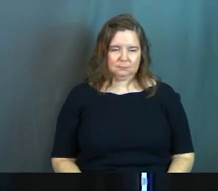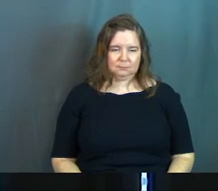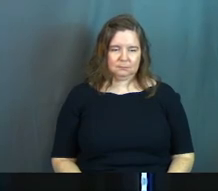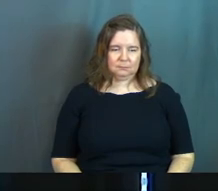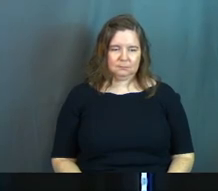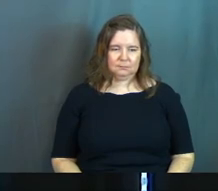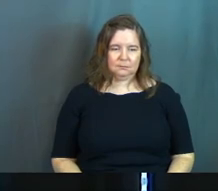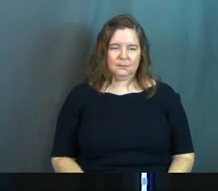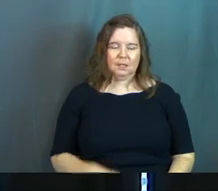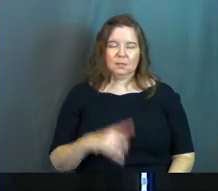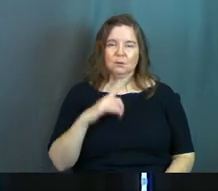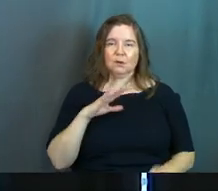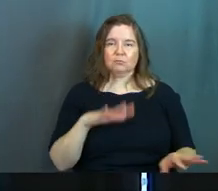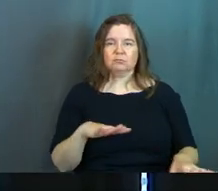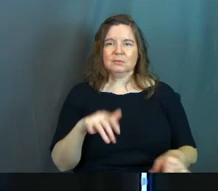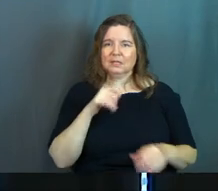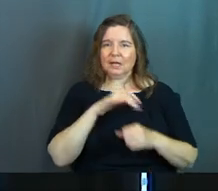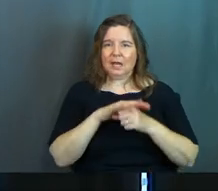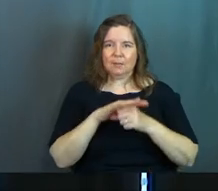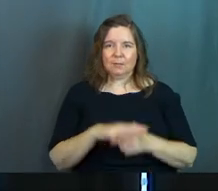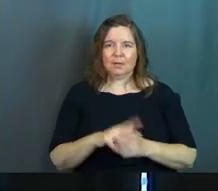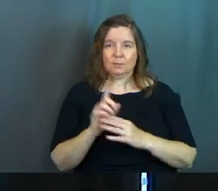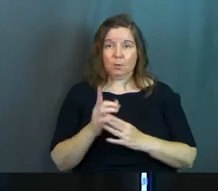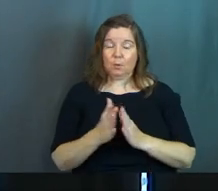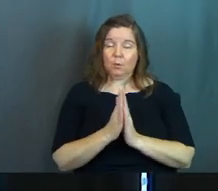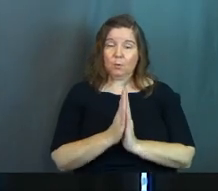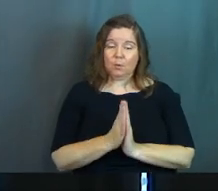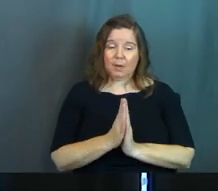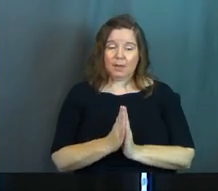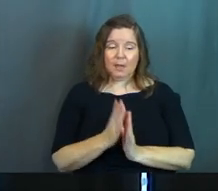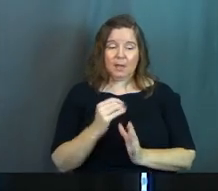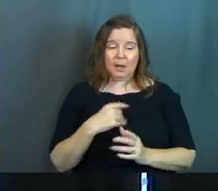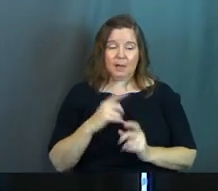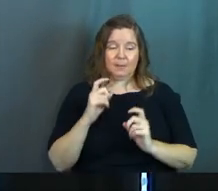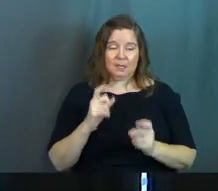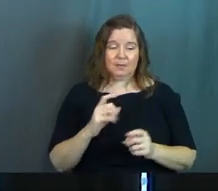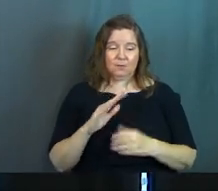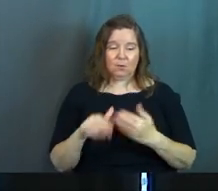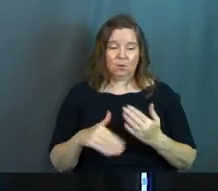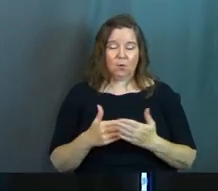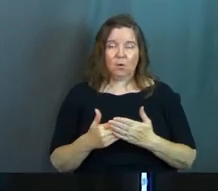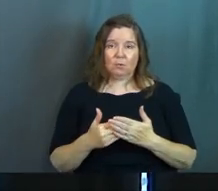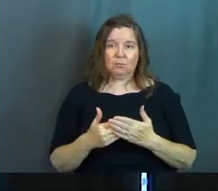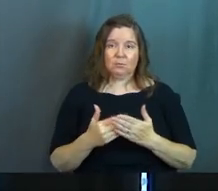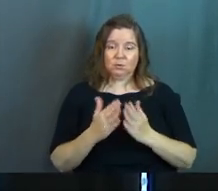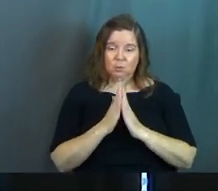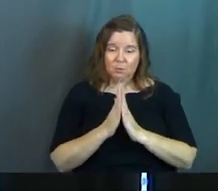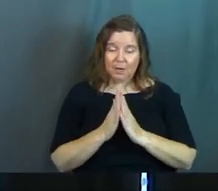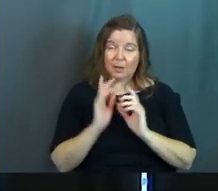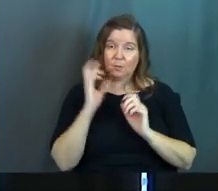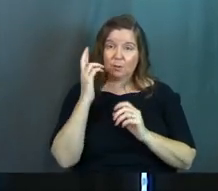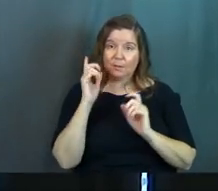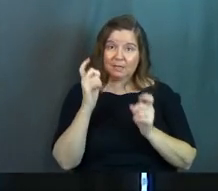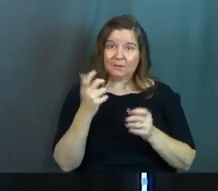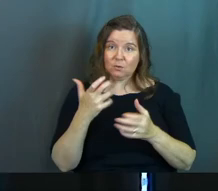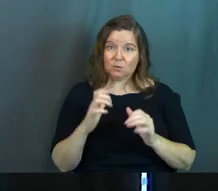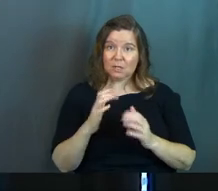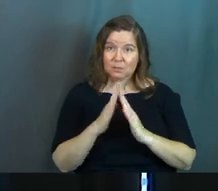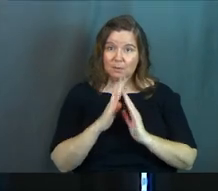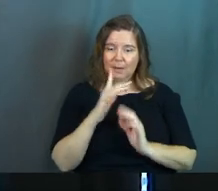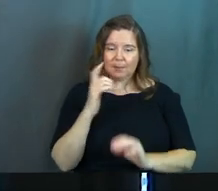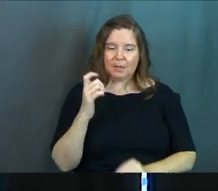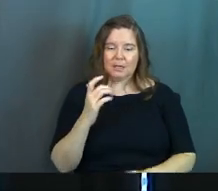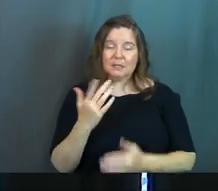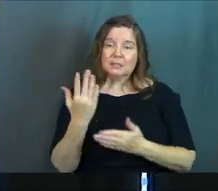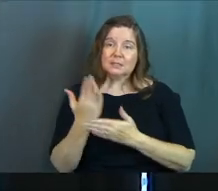And this is a super chill, non-pressure moment. But we're going to pray. And I'm going to give you a chance to pray. And the reason I'm going to give you a chance to pray